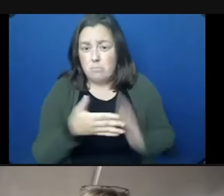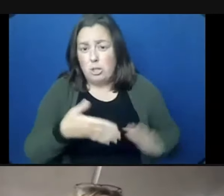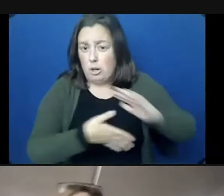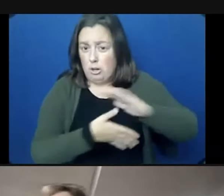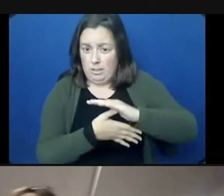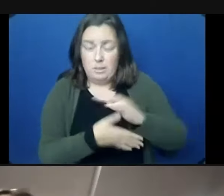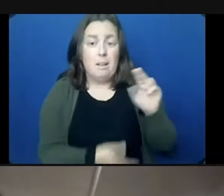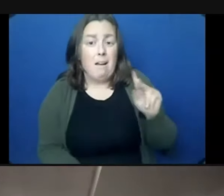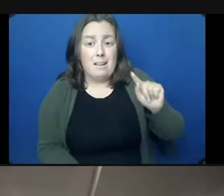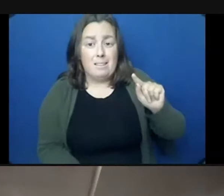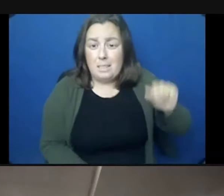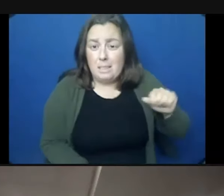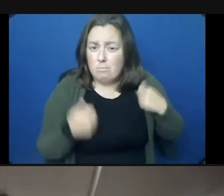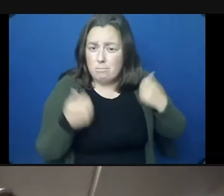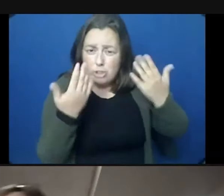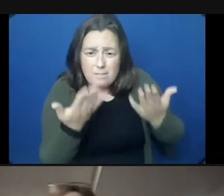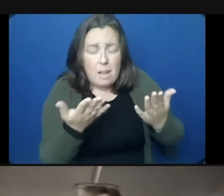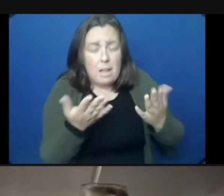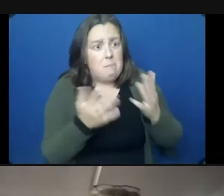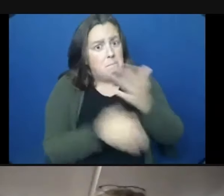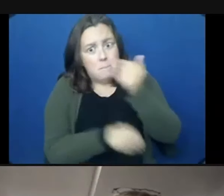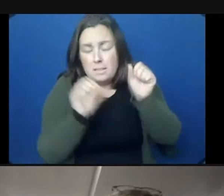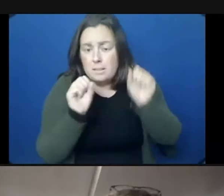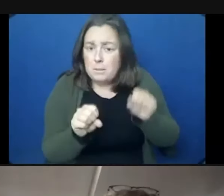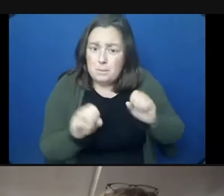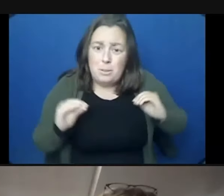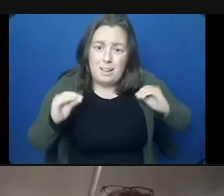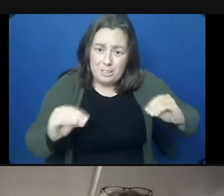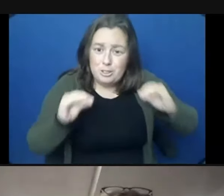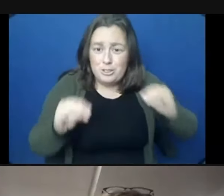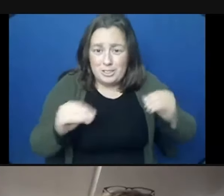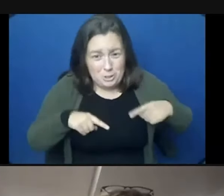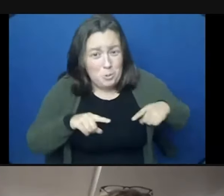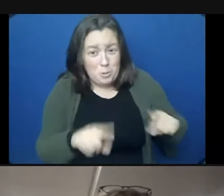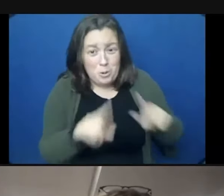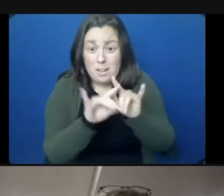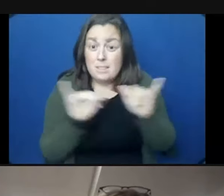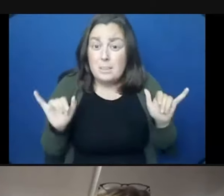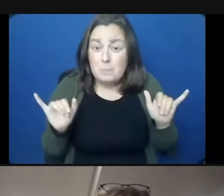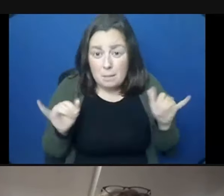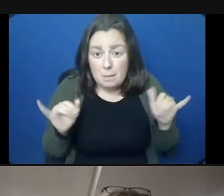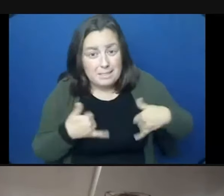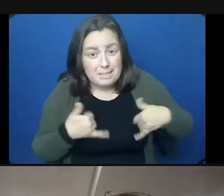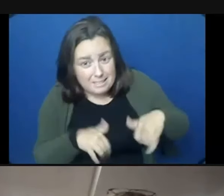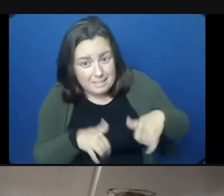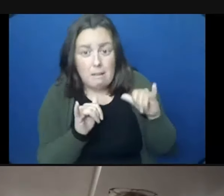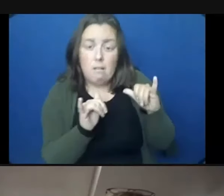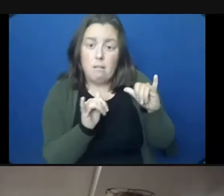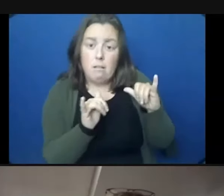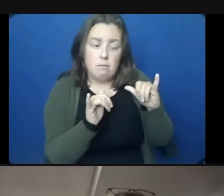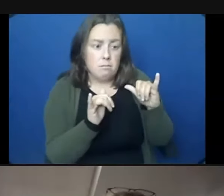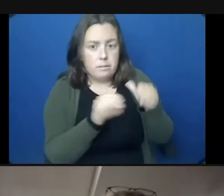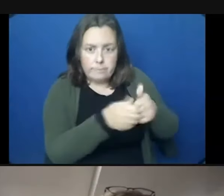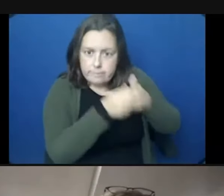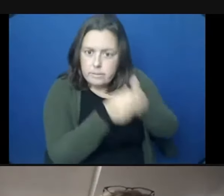NTA members have worked tirelessly to provide the best possible education while taking prudent, scientifically supported, and medically endorsed